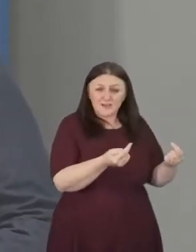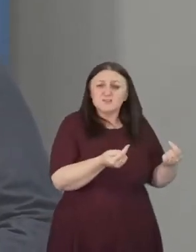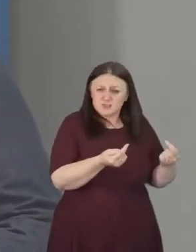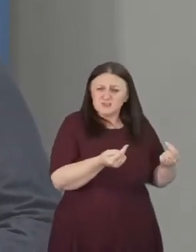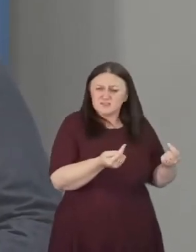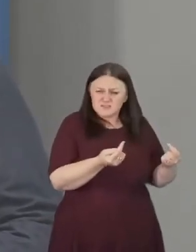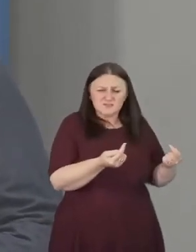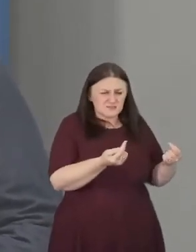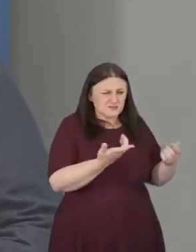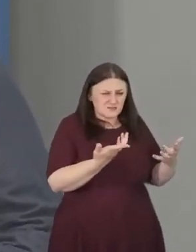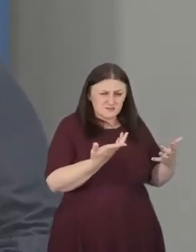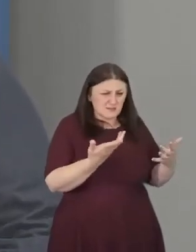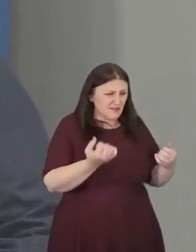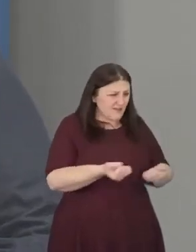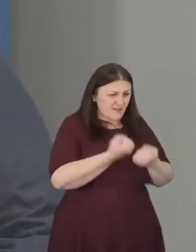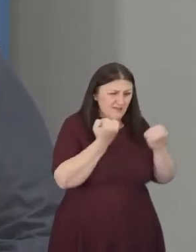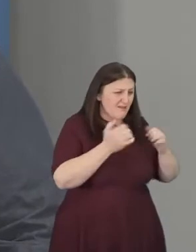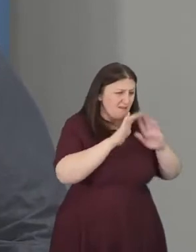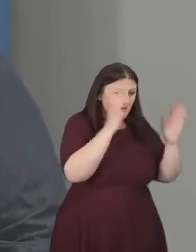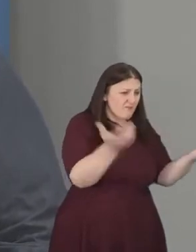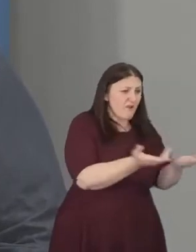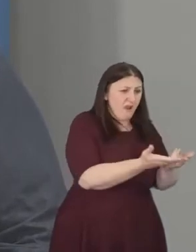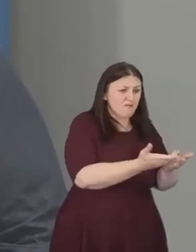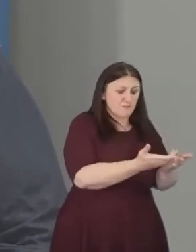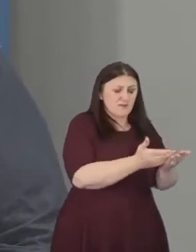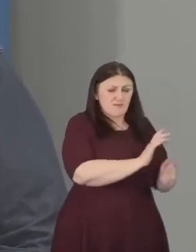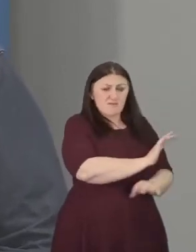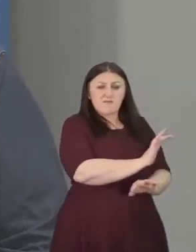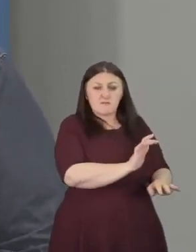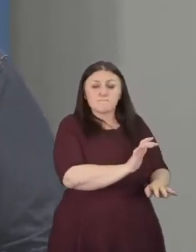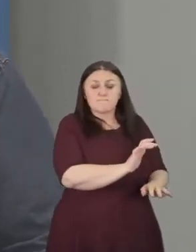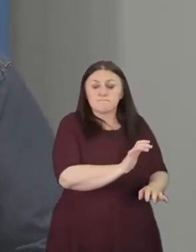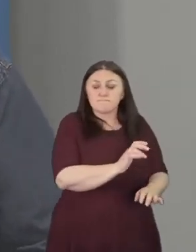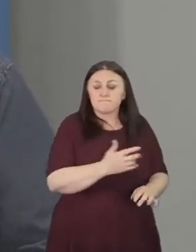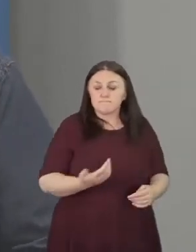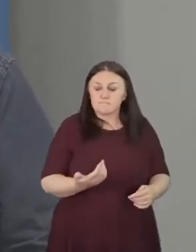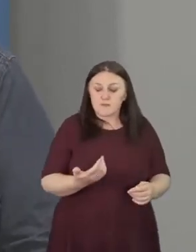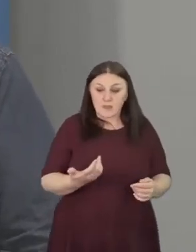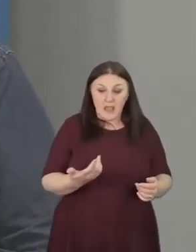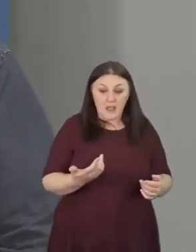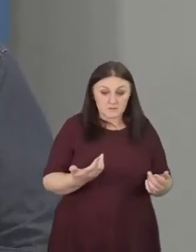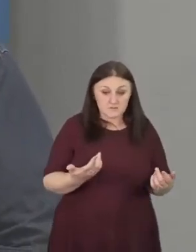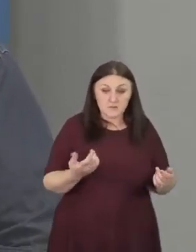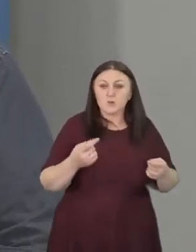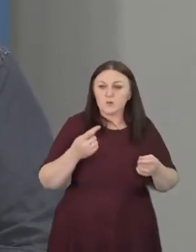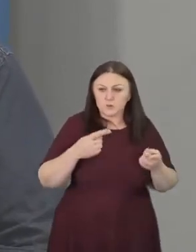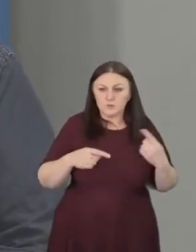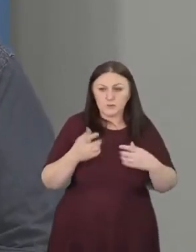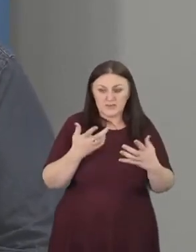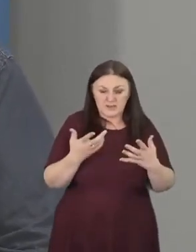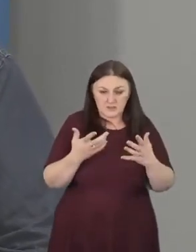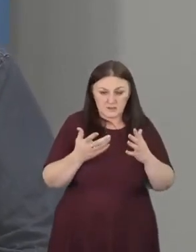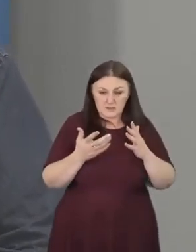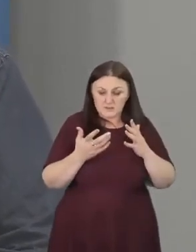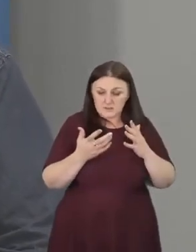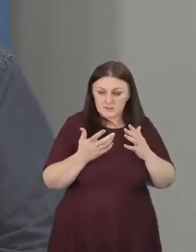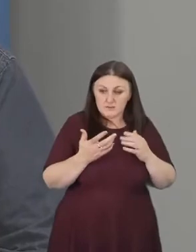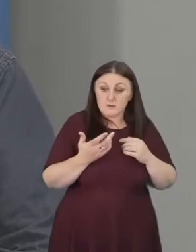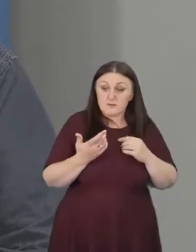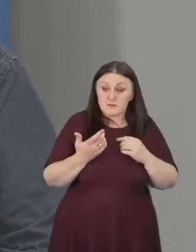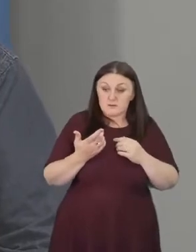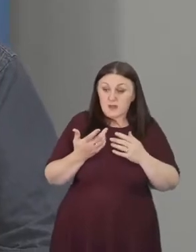to the environment. And for me, it's a real aspect of our understanding of God,